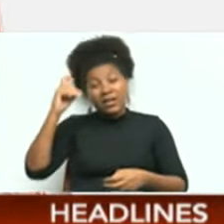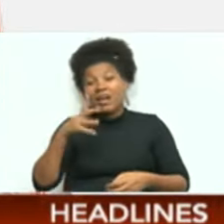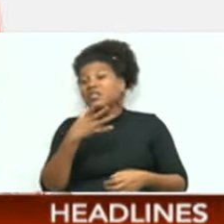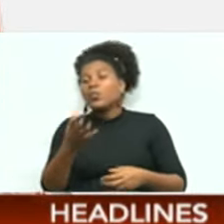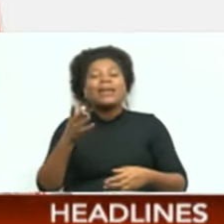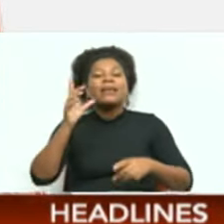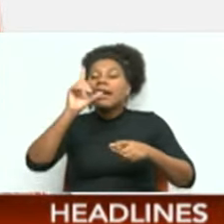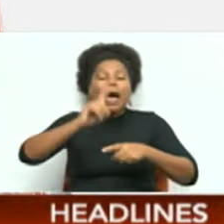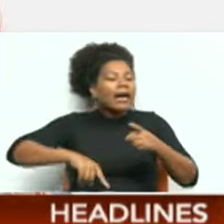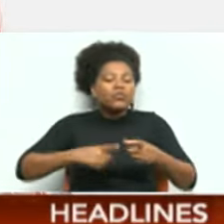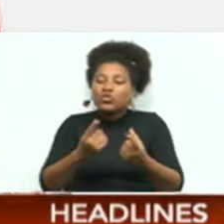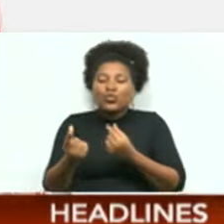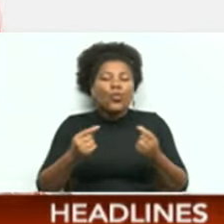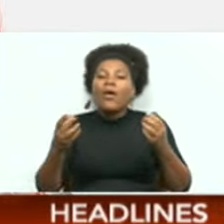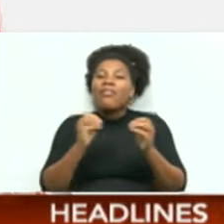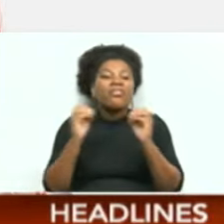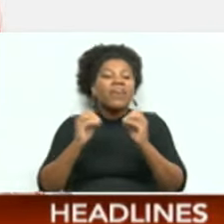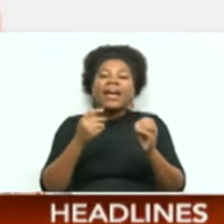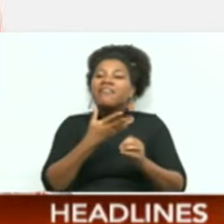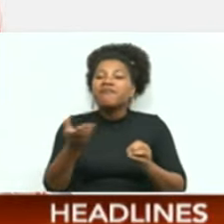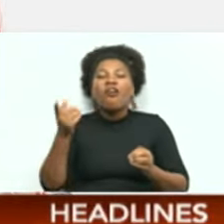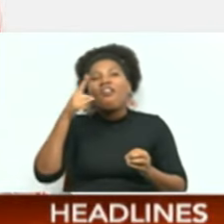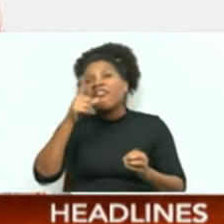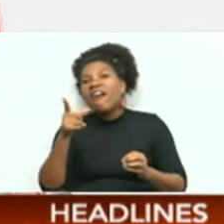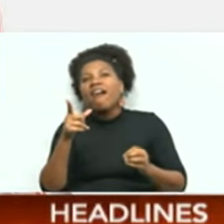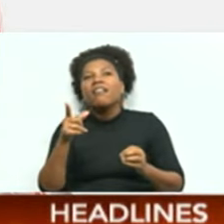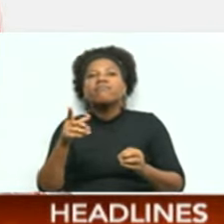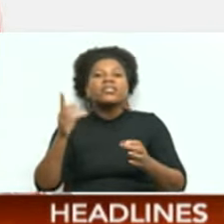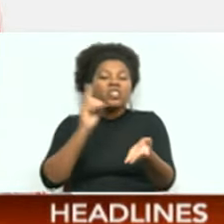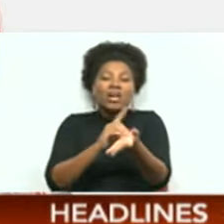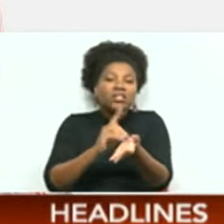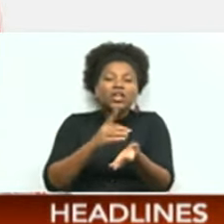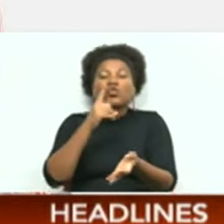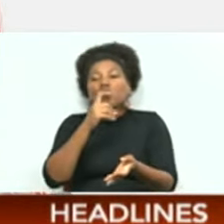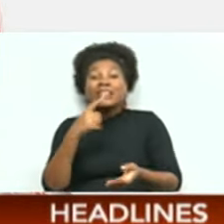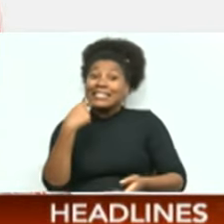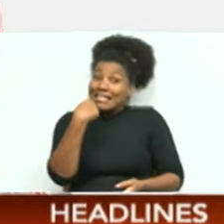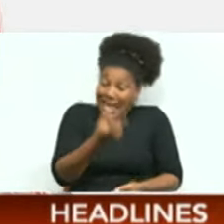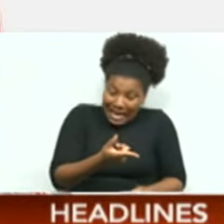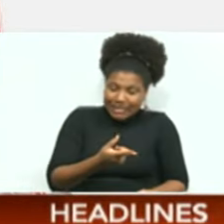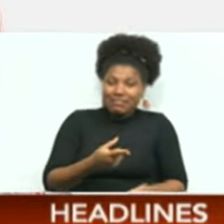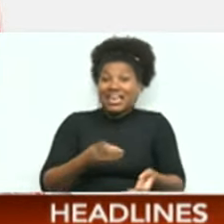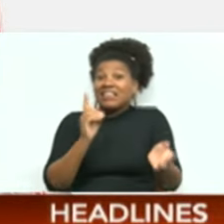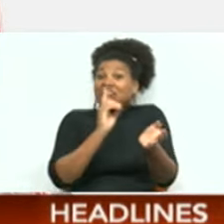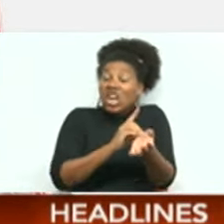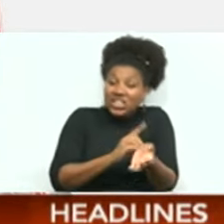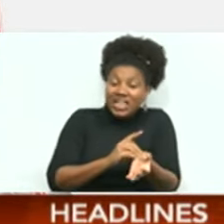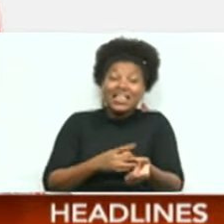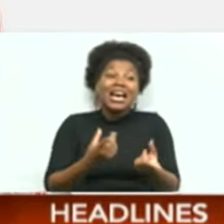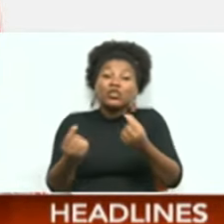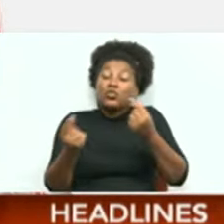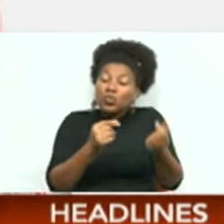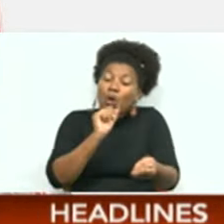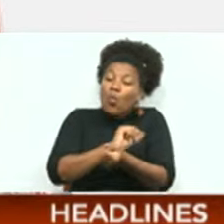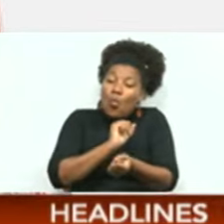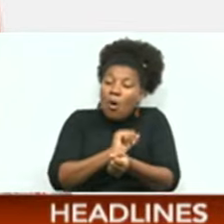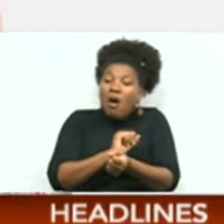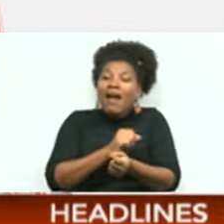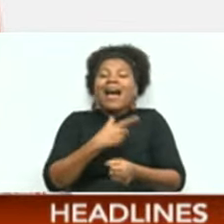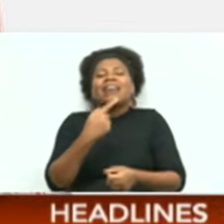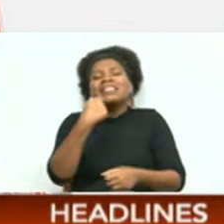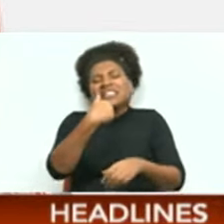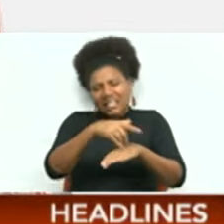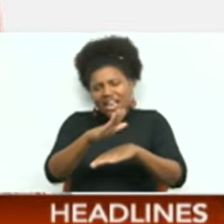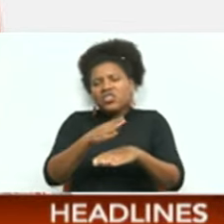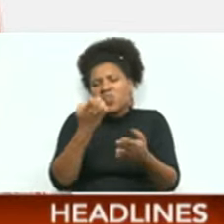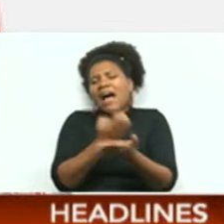-doctors who are claiming to be doctors, who are doing work. I can send you evidence of complaints. can send